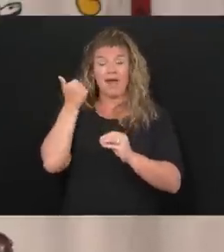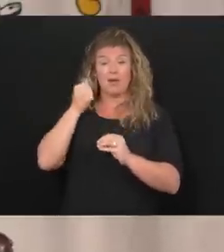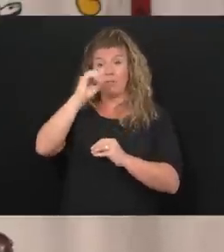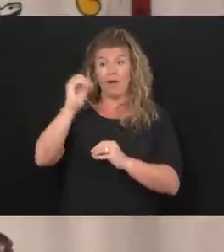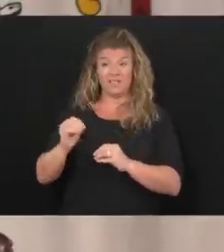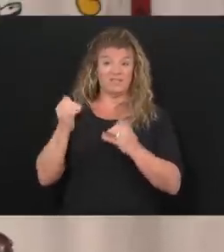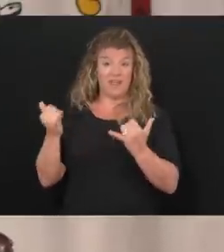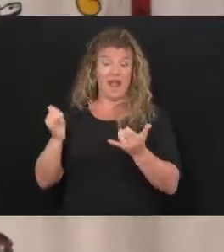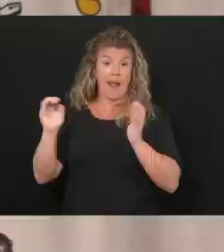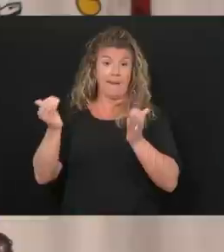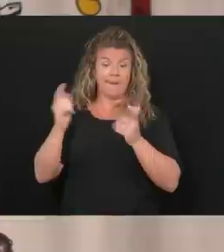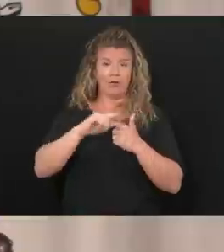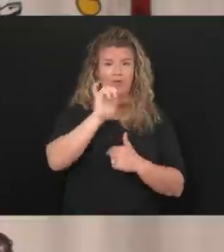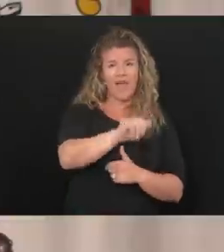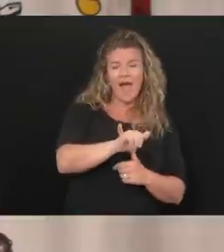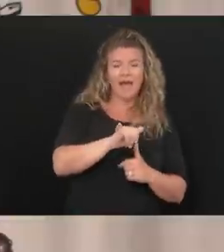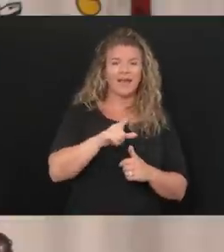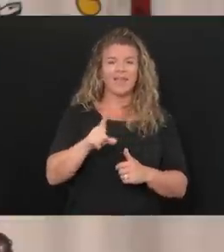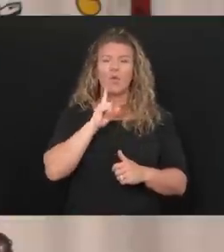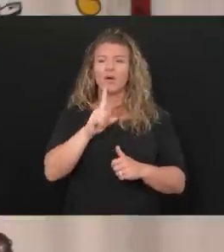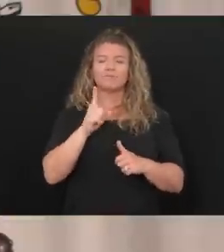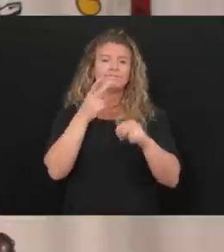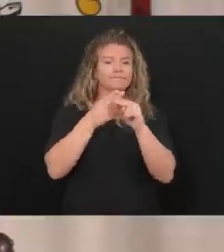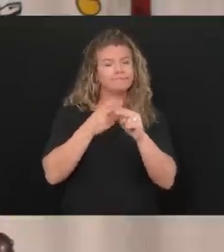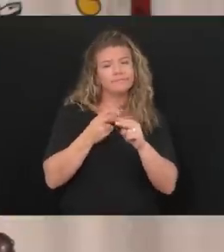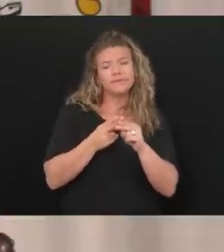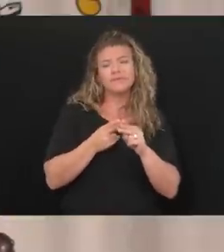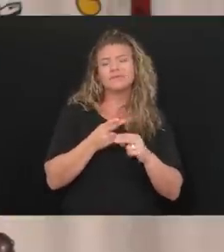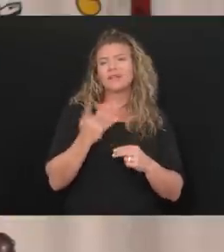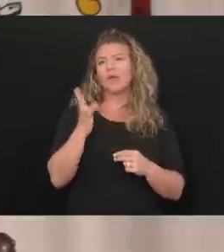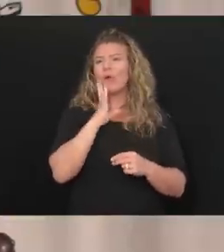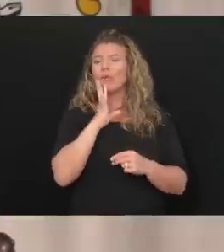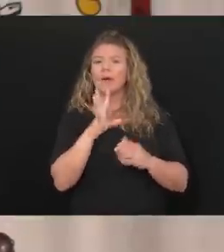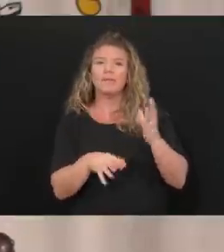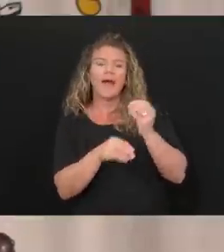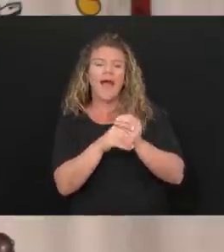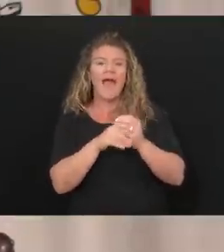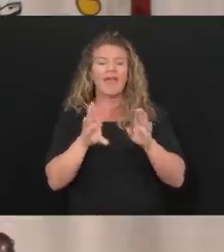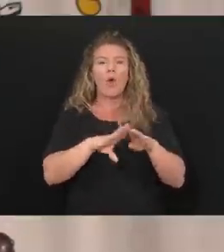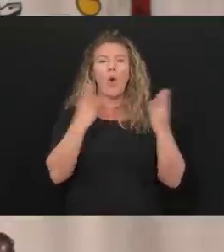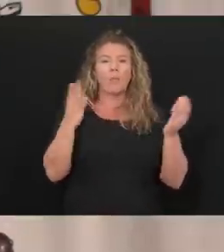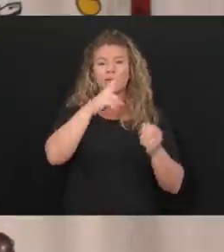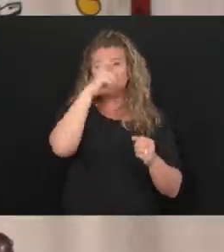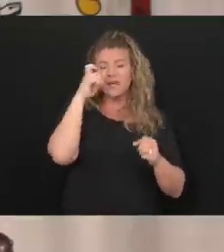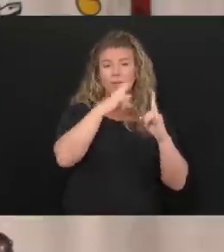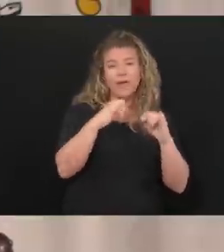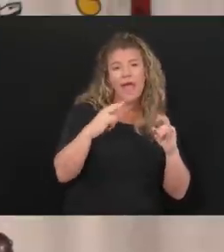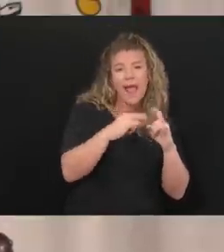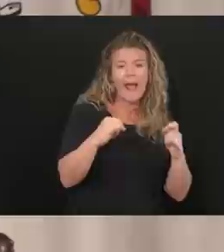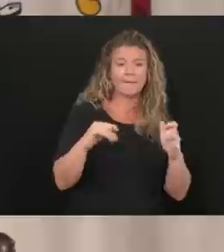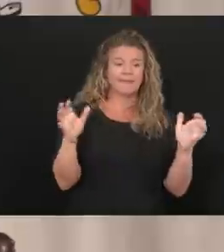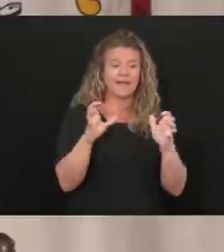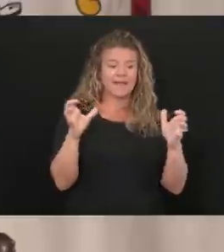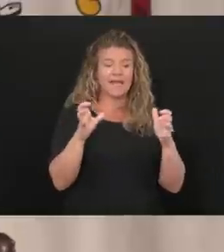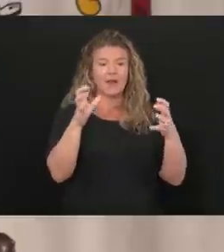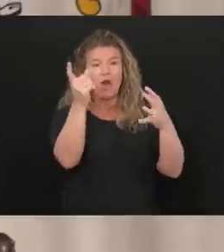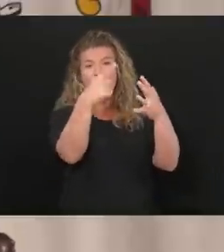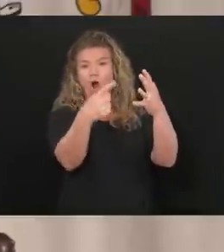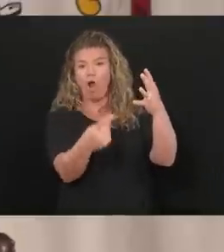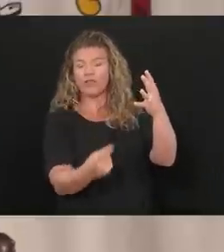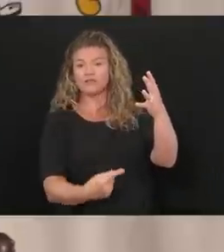that, but you know, and then they'll have someone talk about, you know, that they opened a summer camp or did this and everything else, and